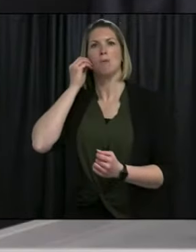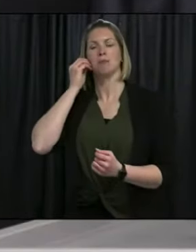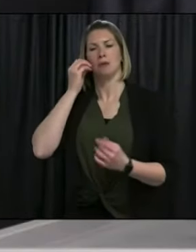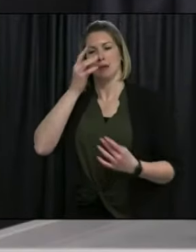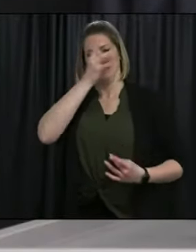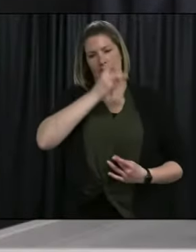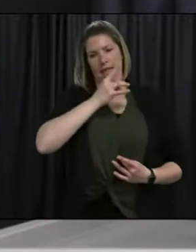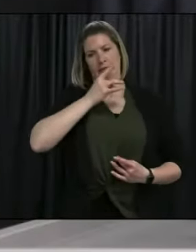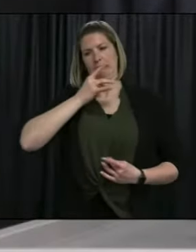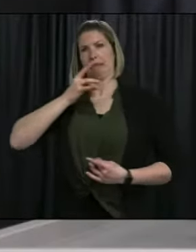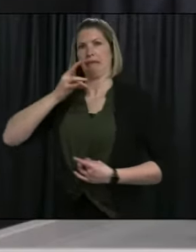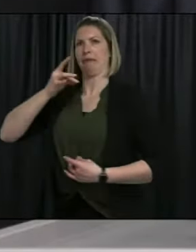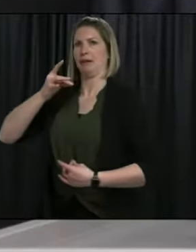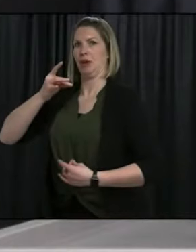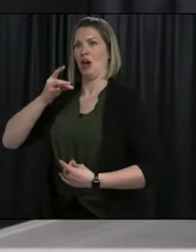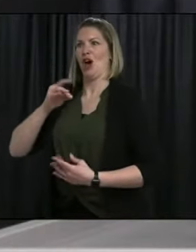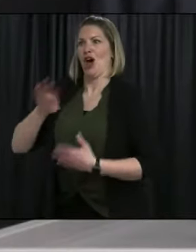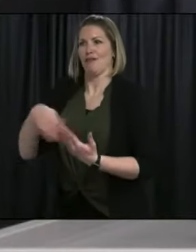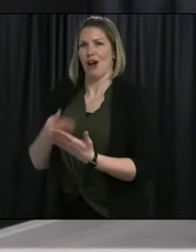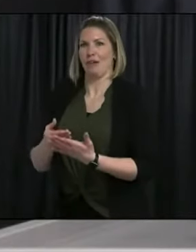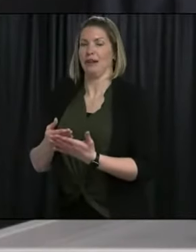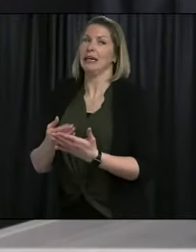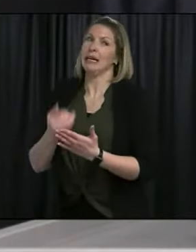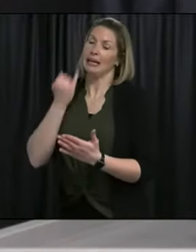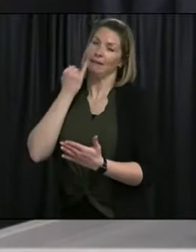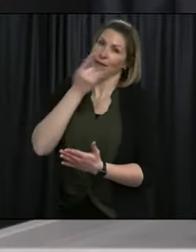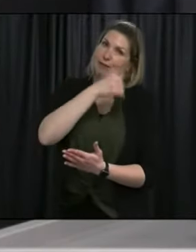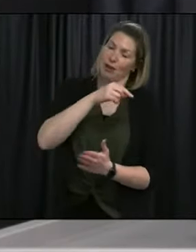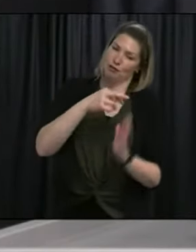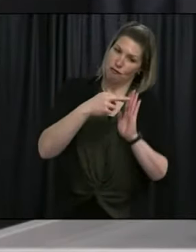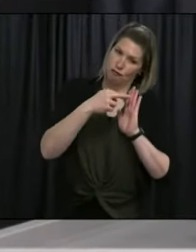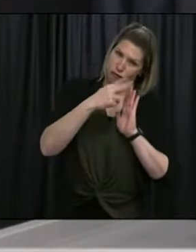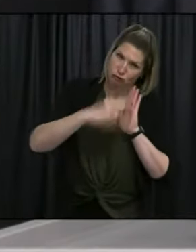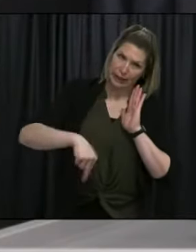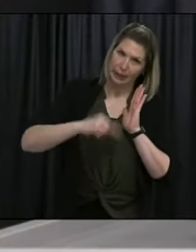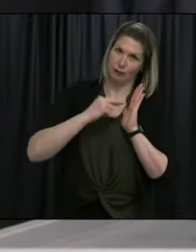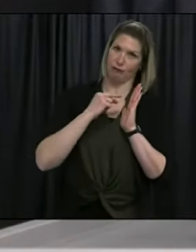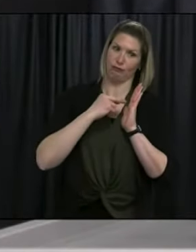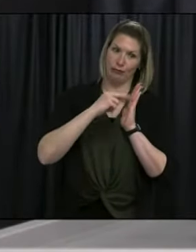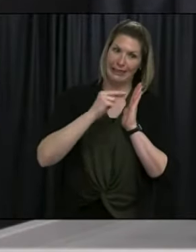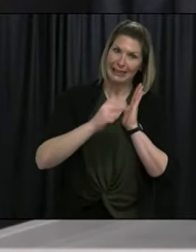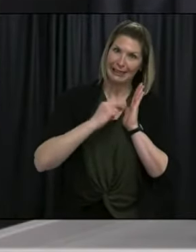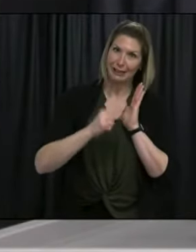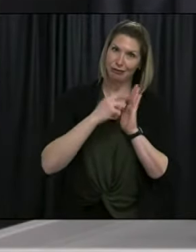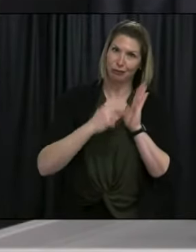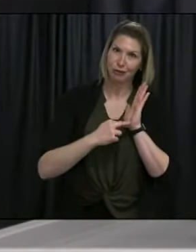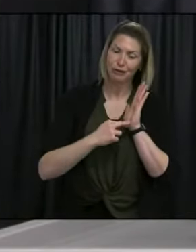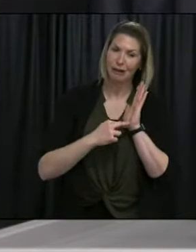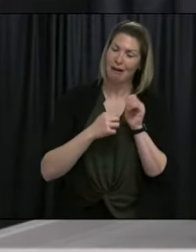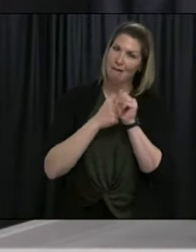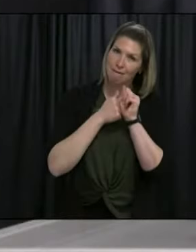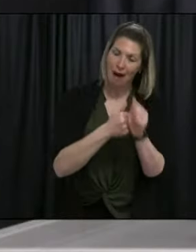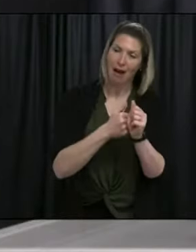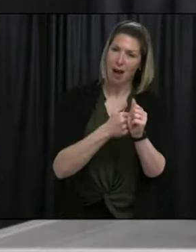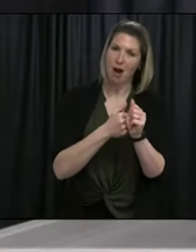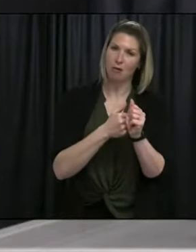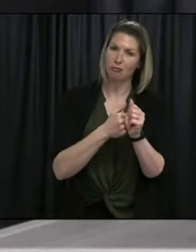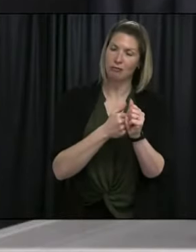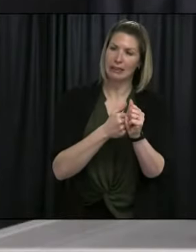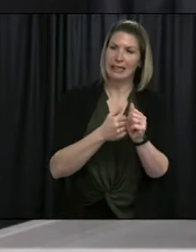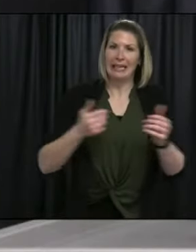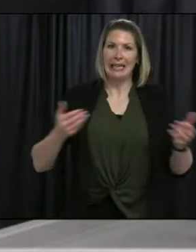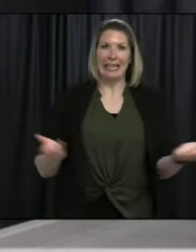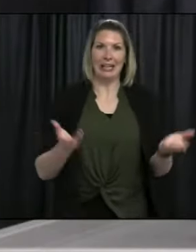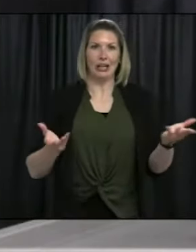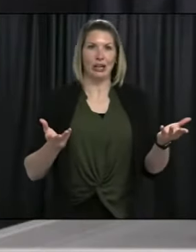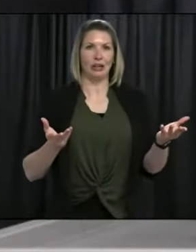as people read the rules, read the guidelines and follow them, then we are an example of